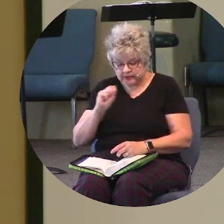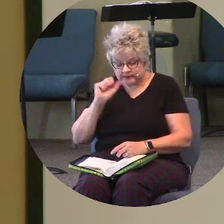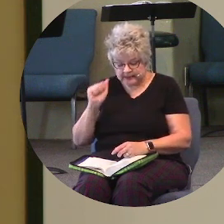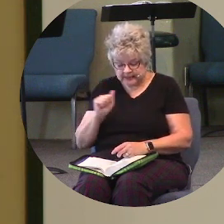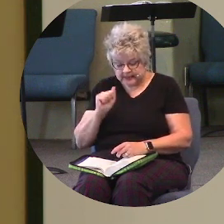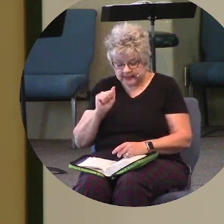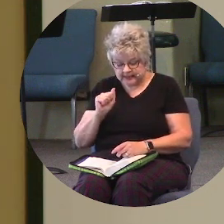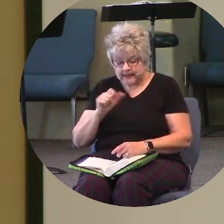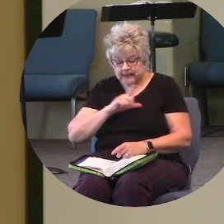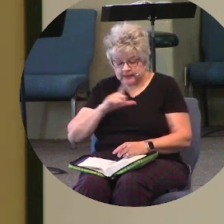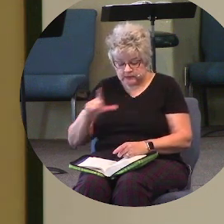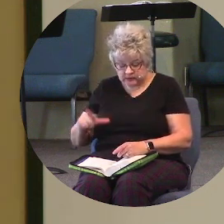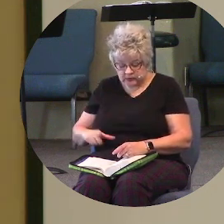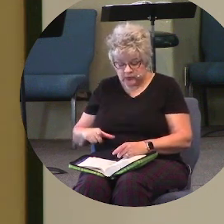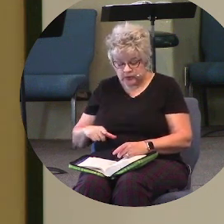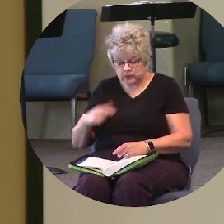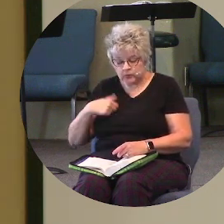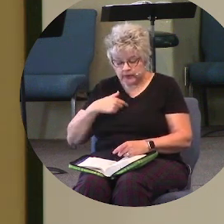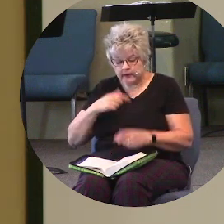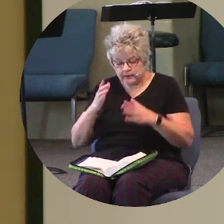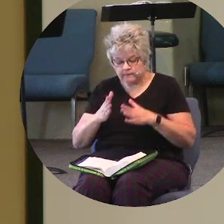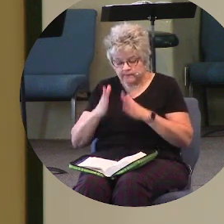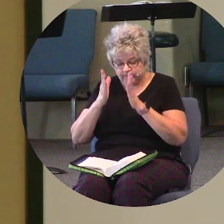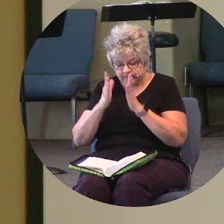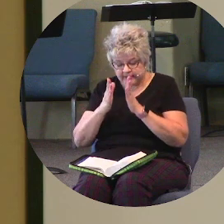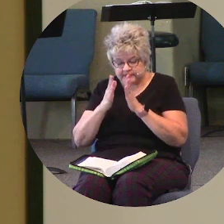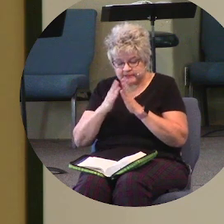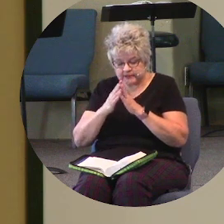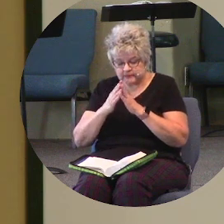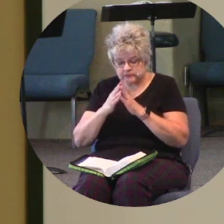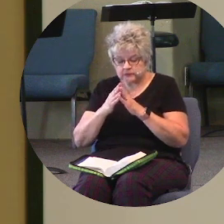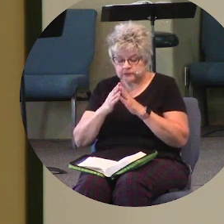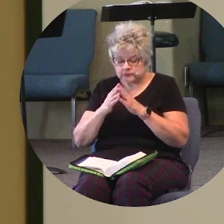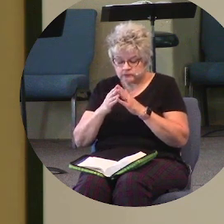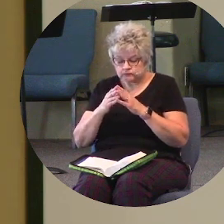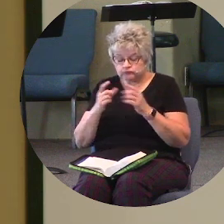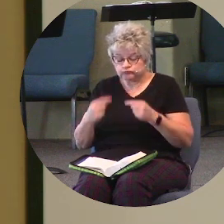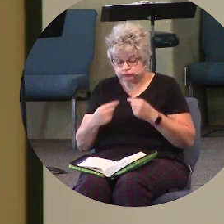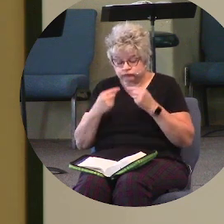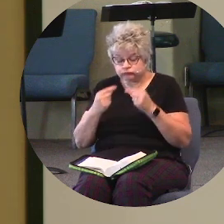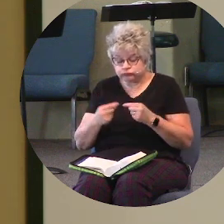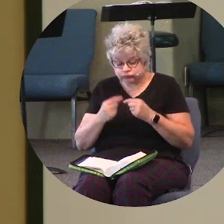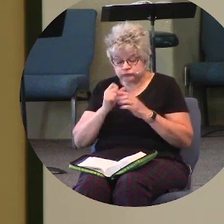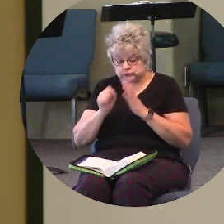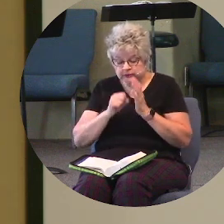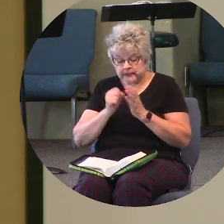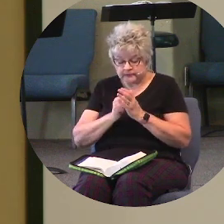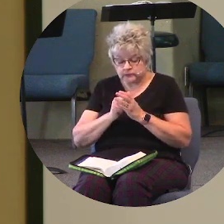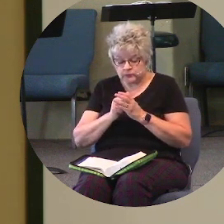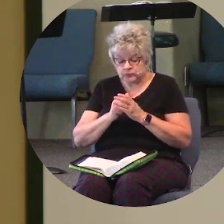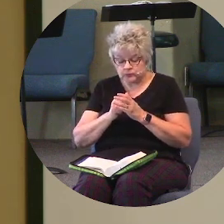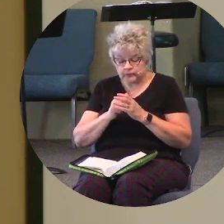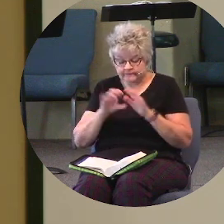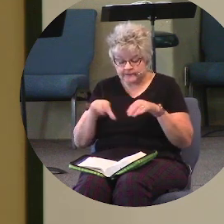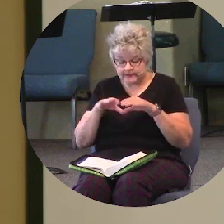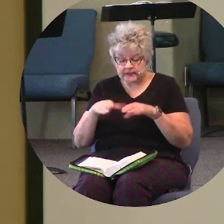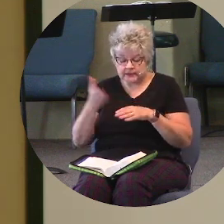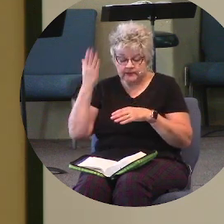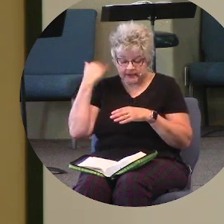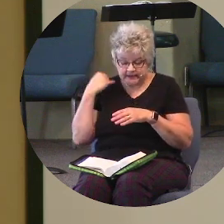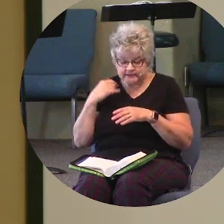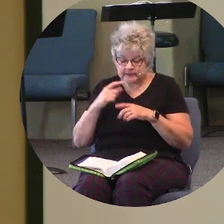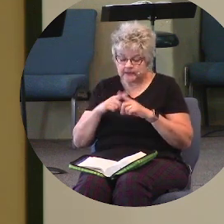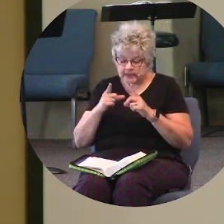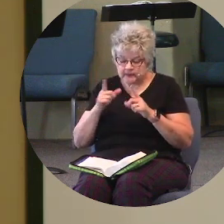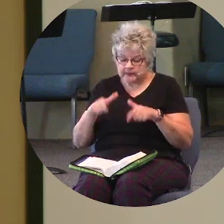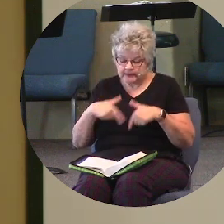And Lord, we are facing trying times. We've faced trying times in the past. But Lord, when we're living in the midst of it,